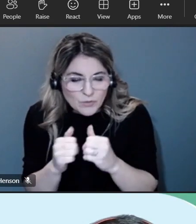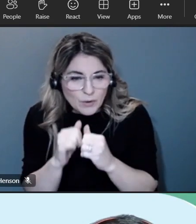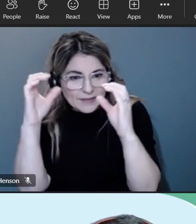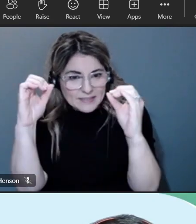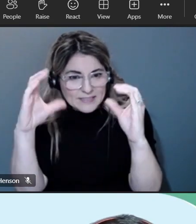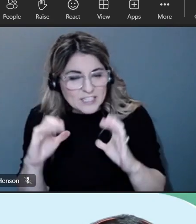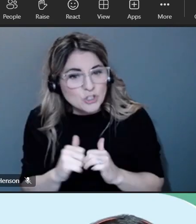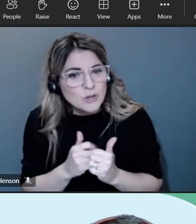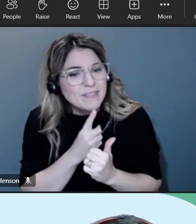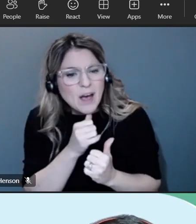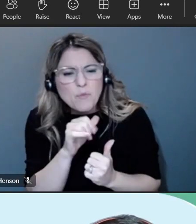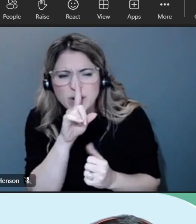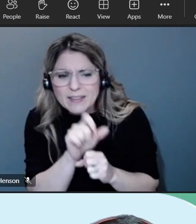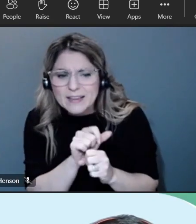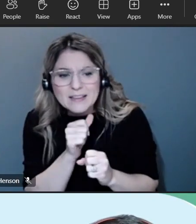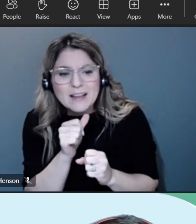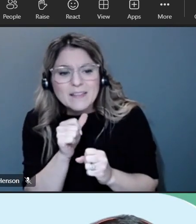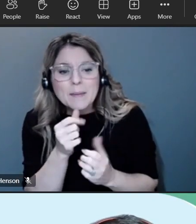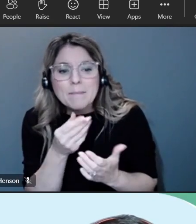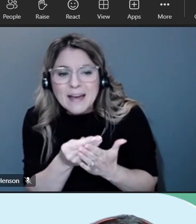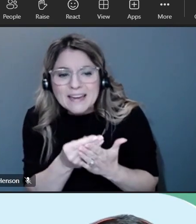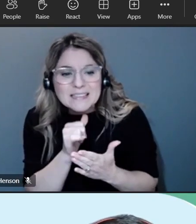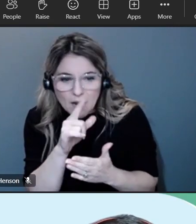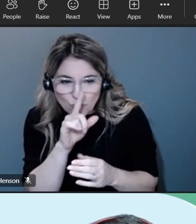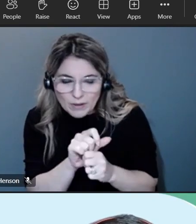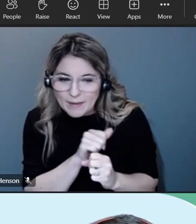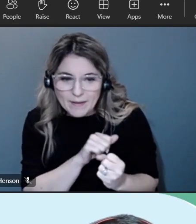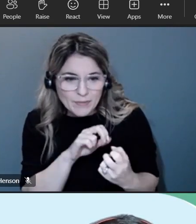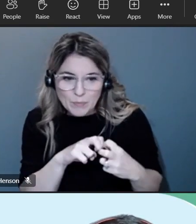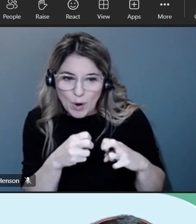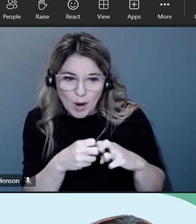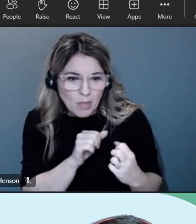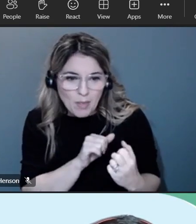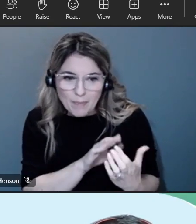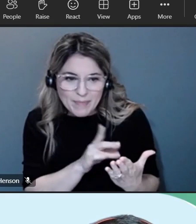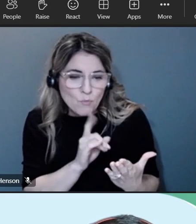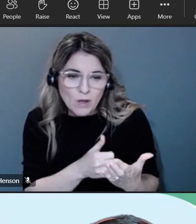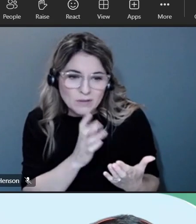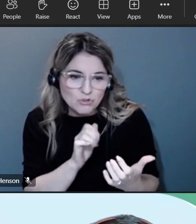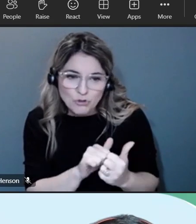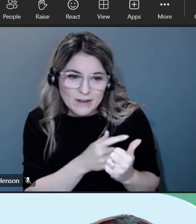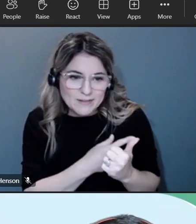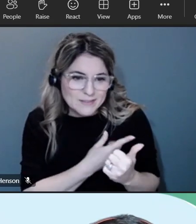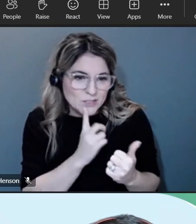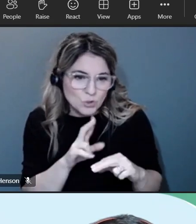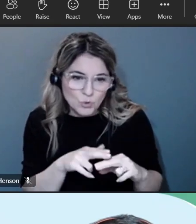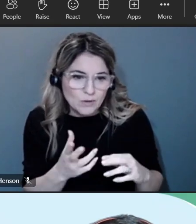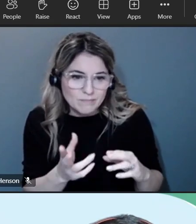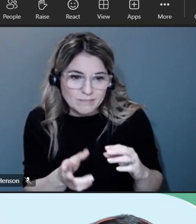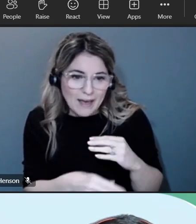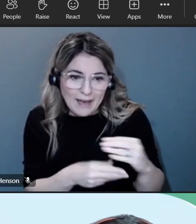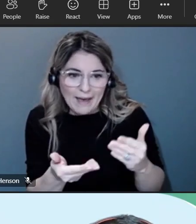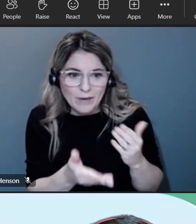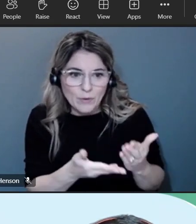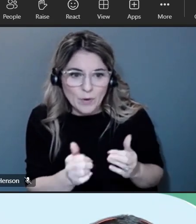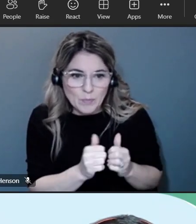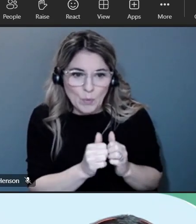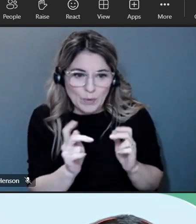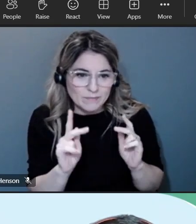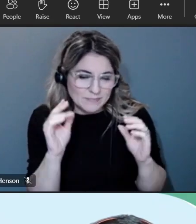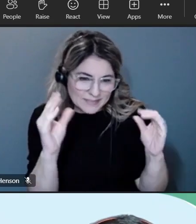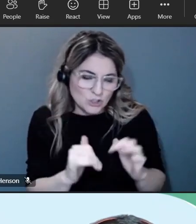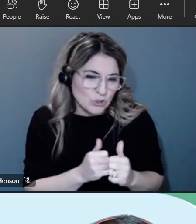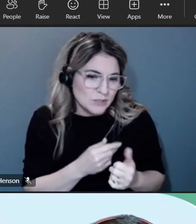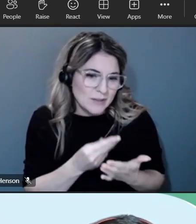won't address the problem it's not at the scale uh that we we had hoped for so i think um going into the session i had hopes